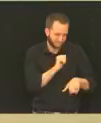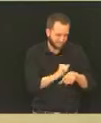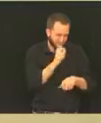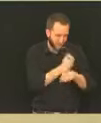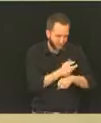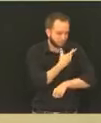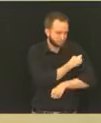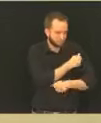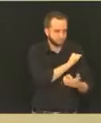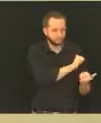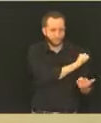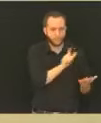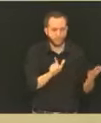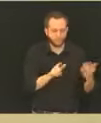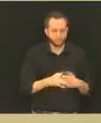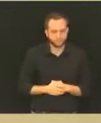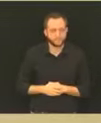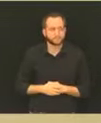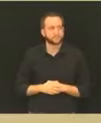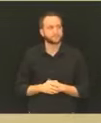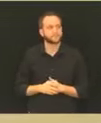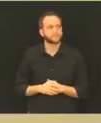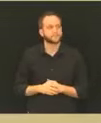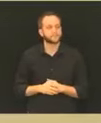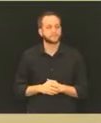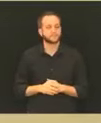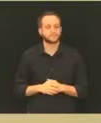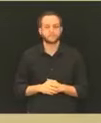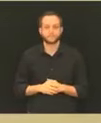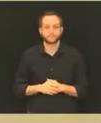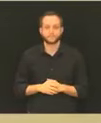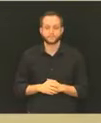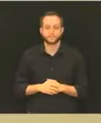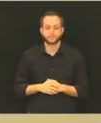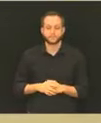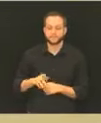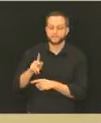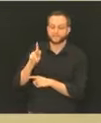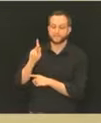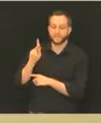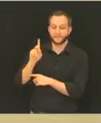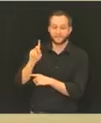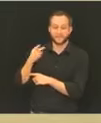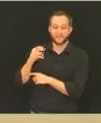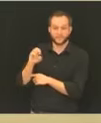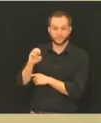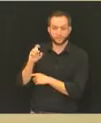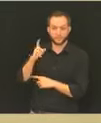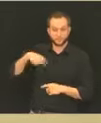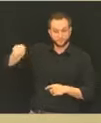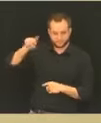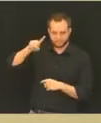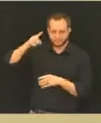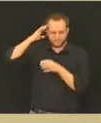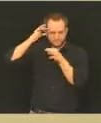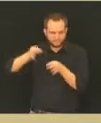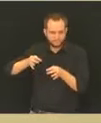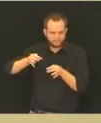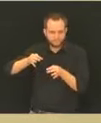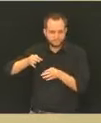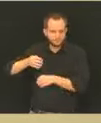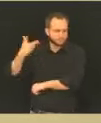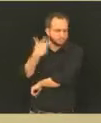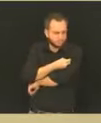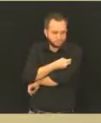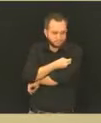In reference to the phases, those decisions are made by KDHE. They are made at the state level. Who is in